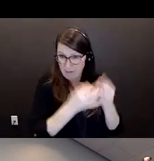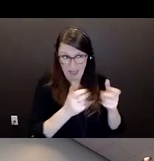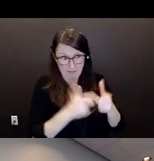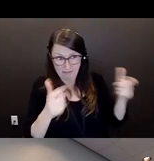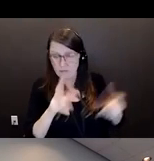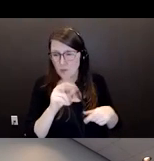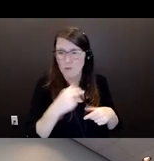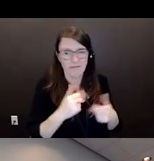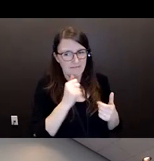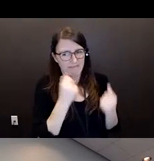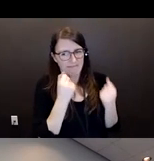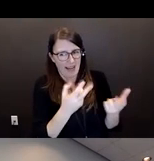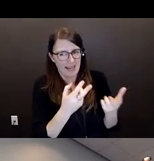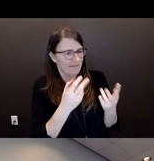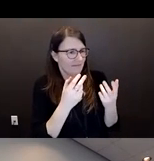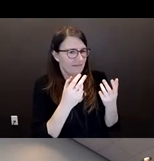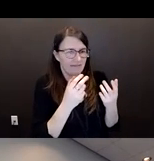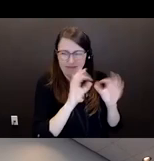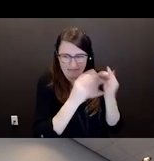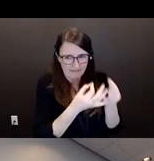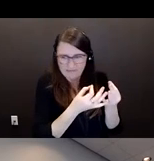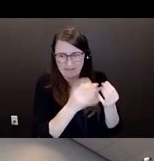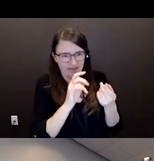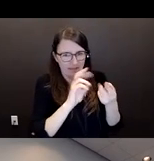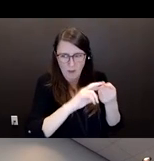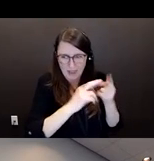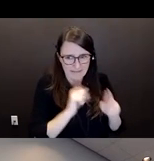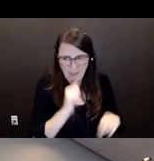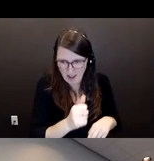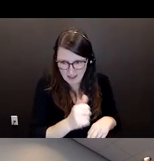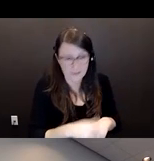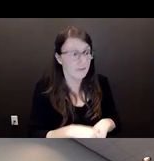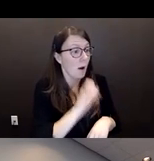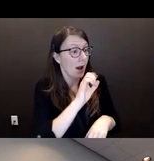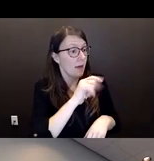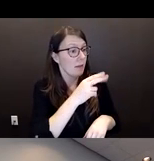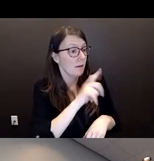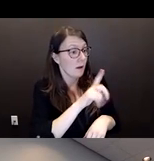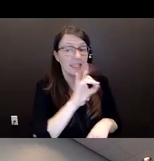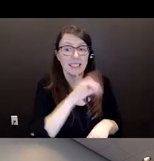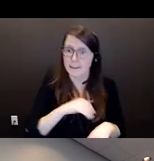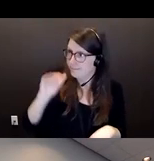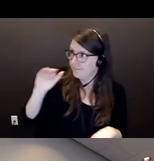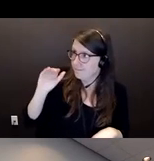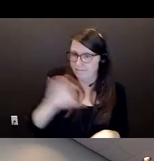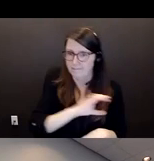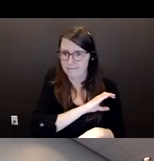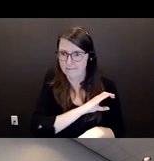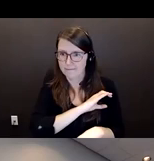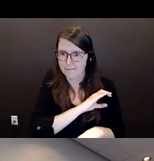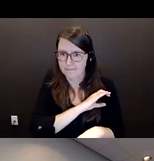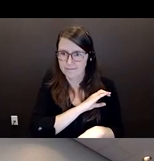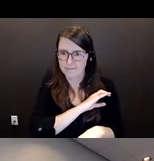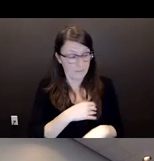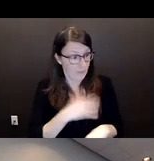Christine talk about in a moment. So we have Ethel coming forward, but why did Ethel come forward? It's because the church people saw